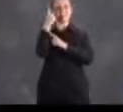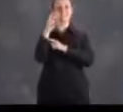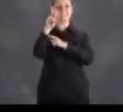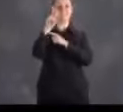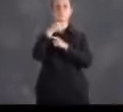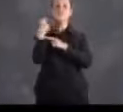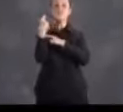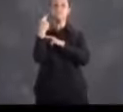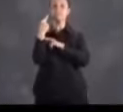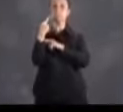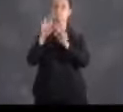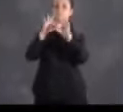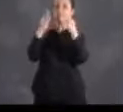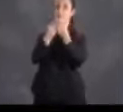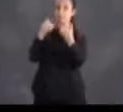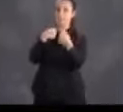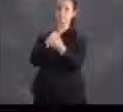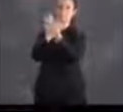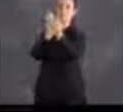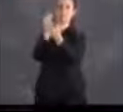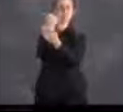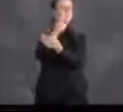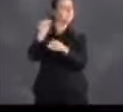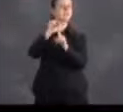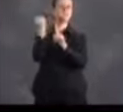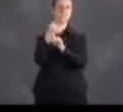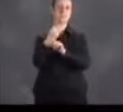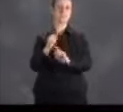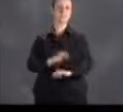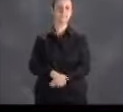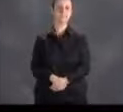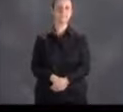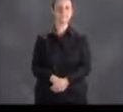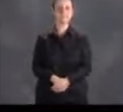risks you and your family face in every situation.